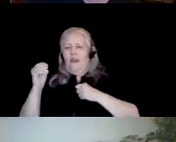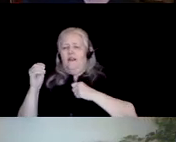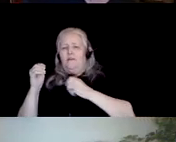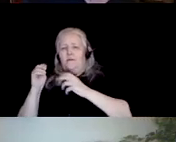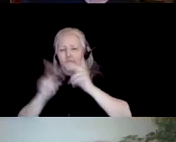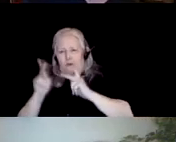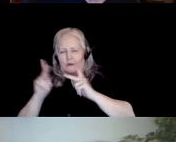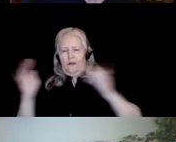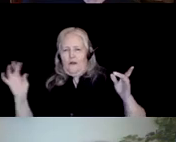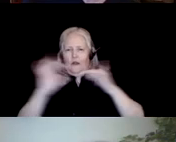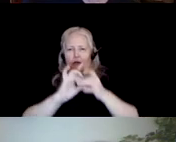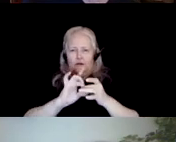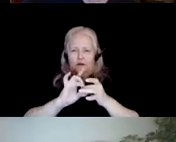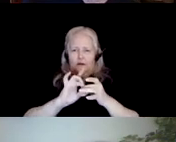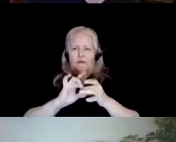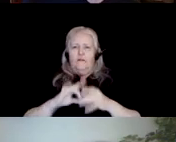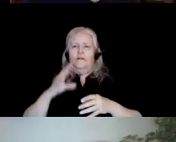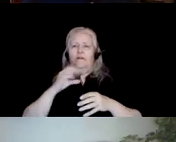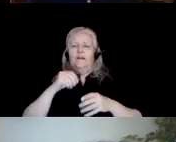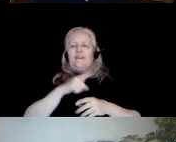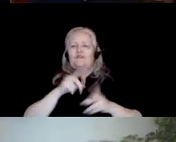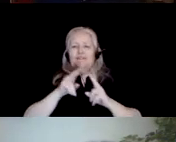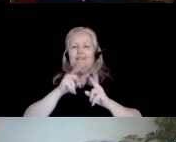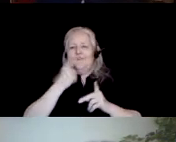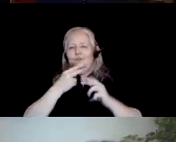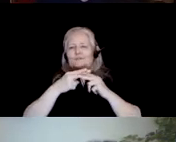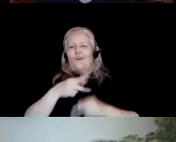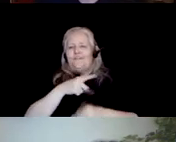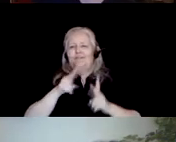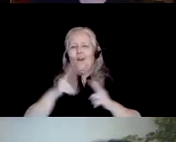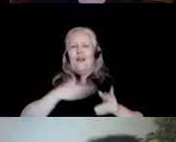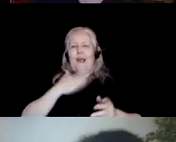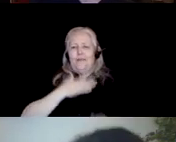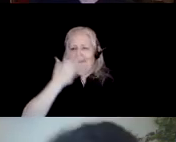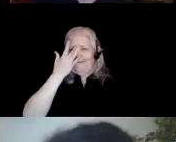BuzzFeed has called a joyously nerdy way. Gretchen.